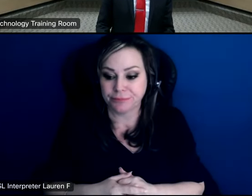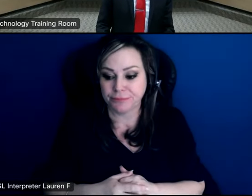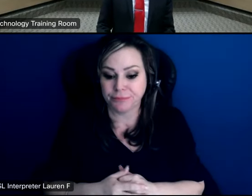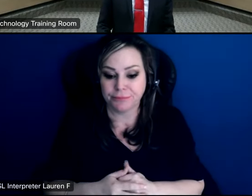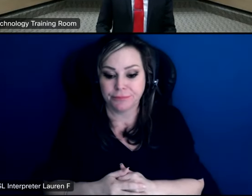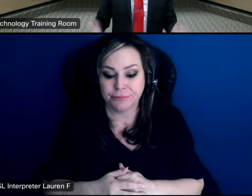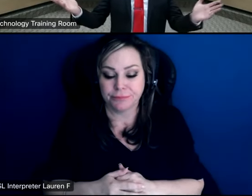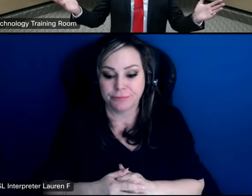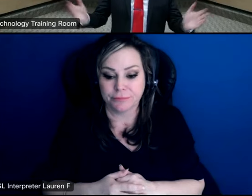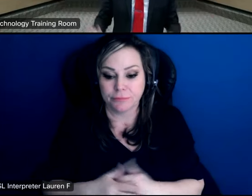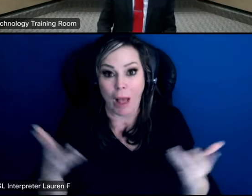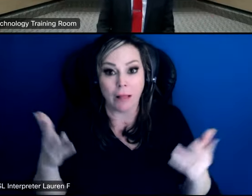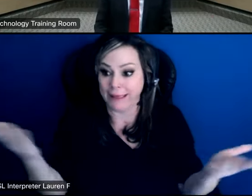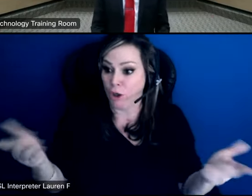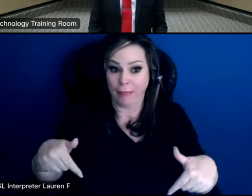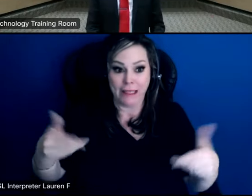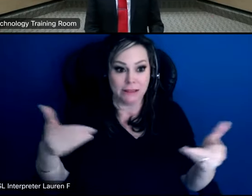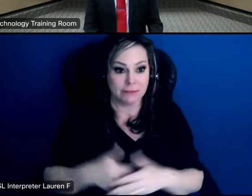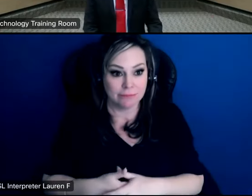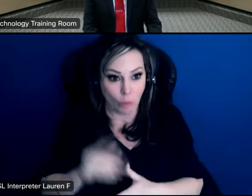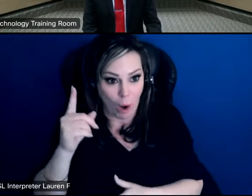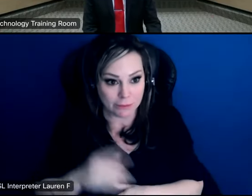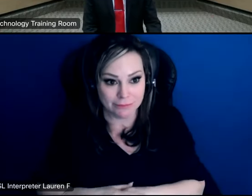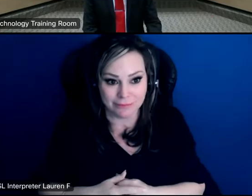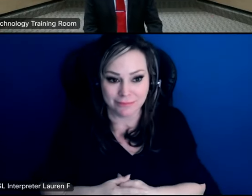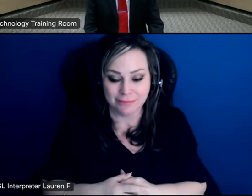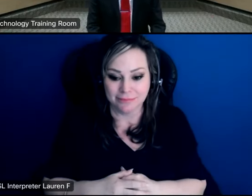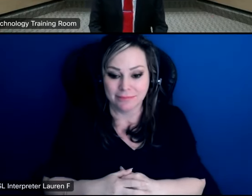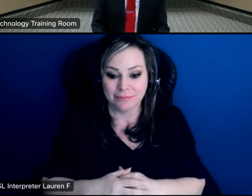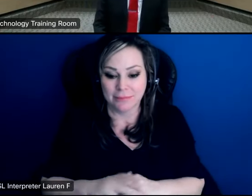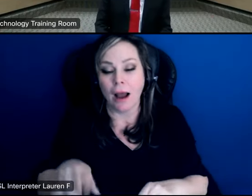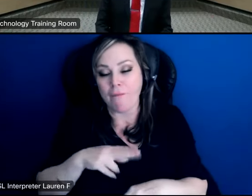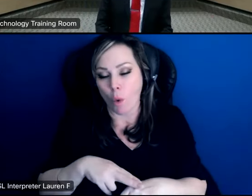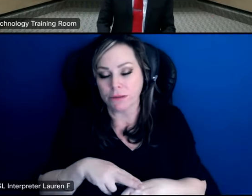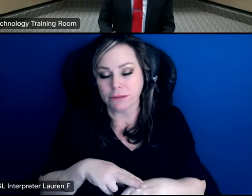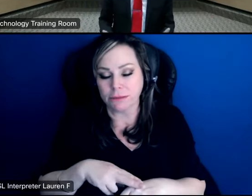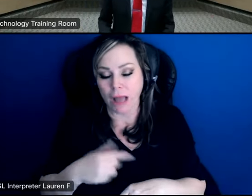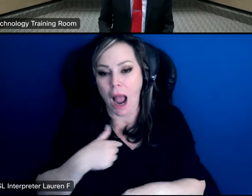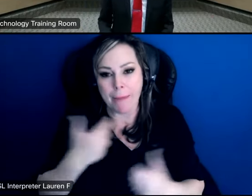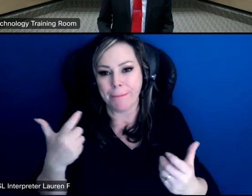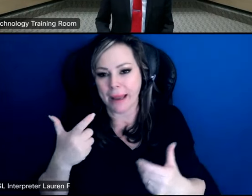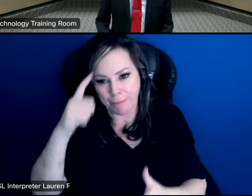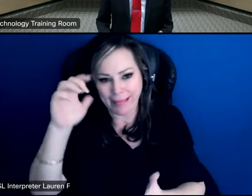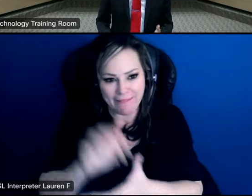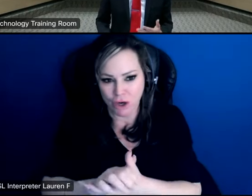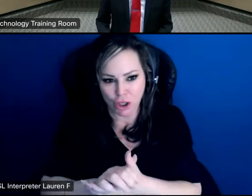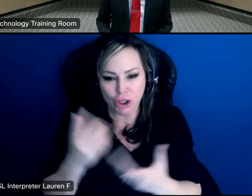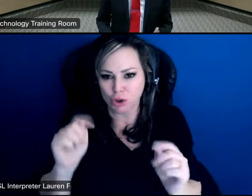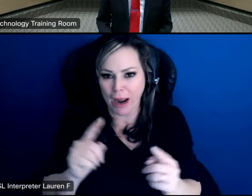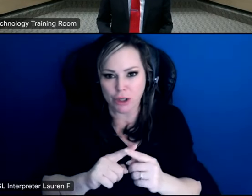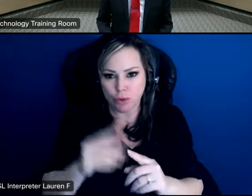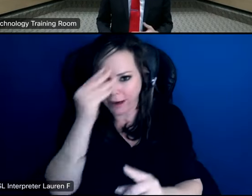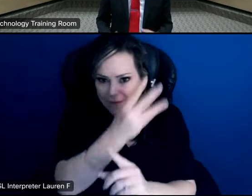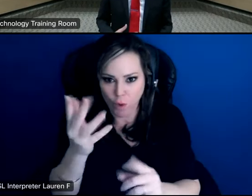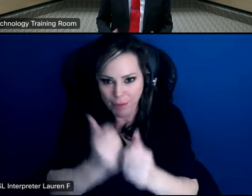uh well we're here so here's one um but certainly i i'm a big believer in in trying to inform